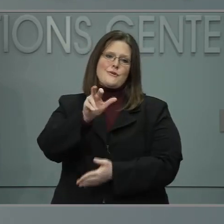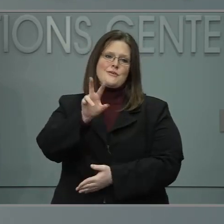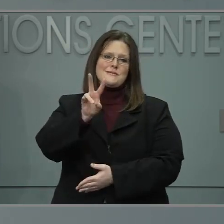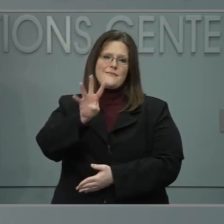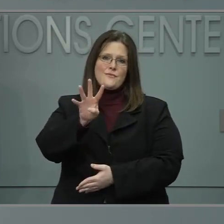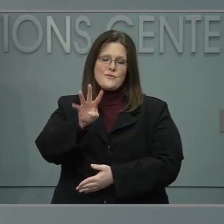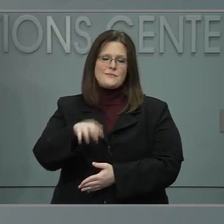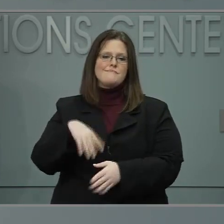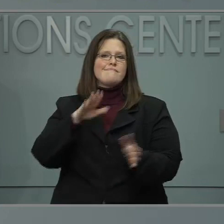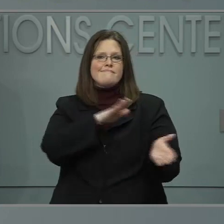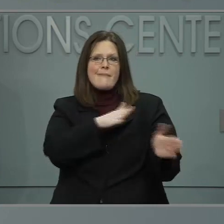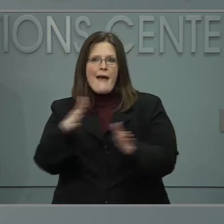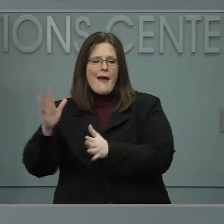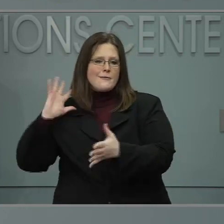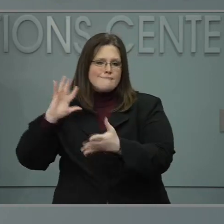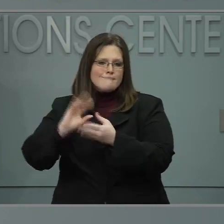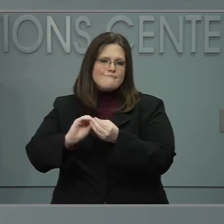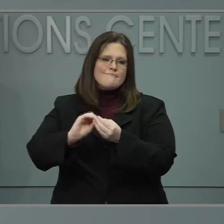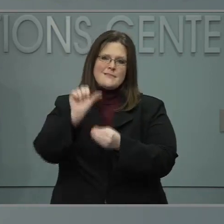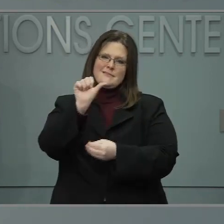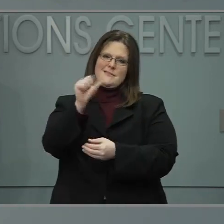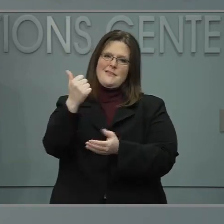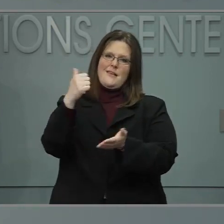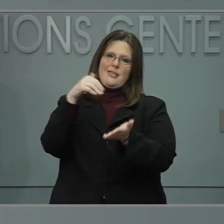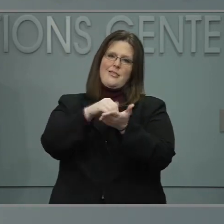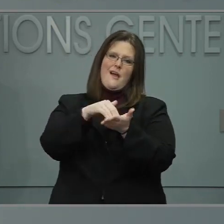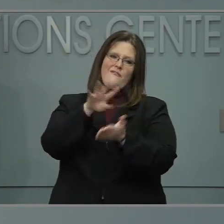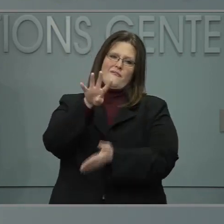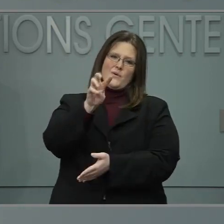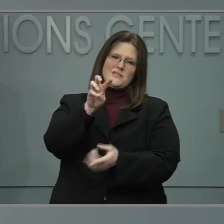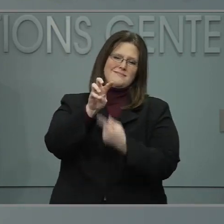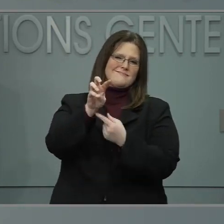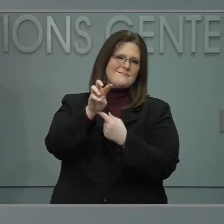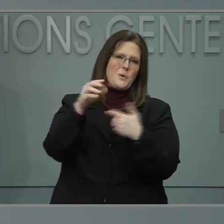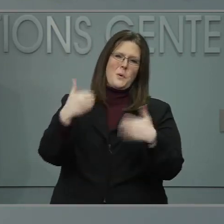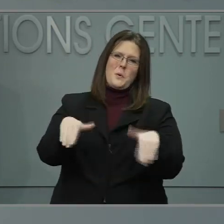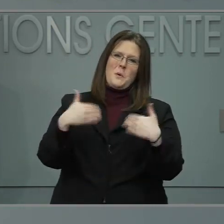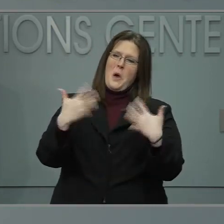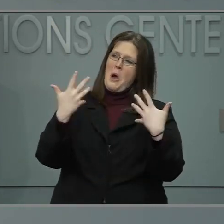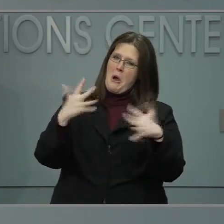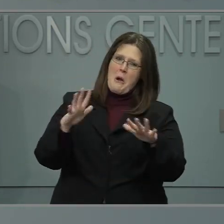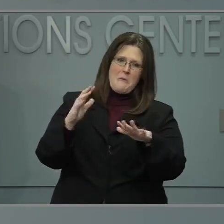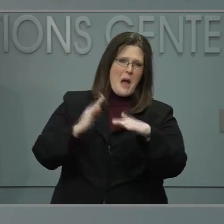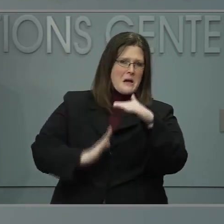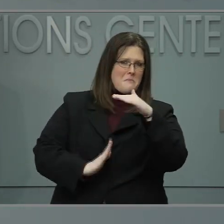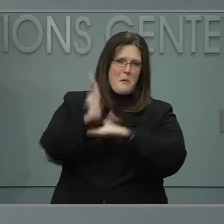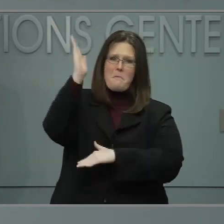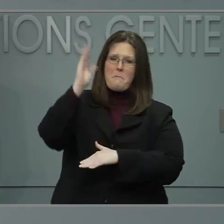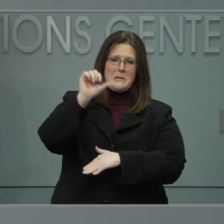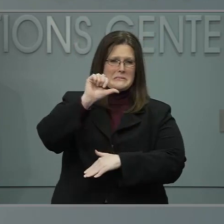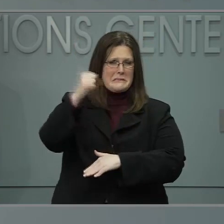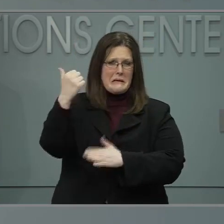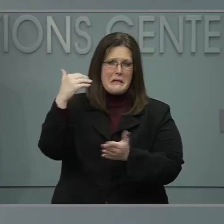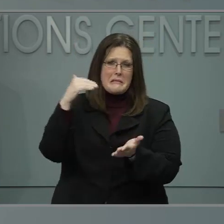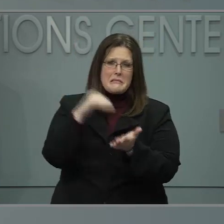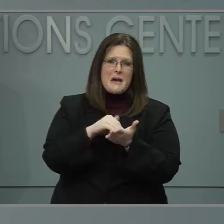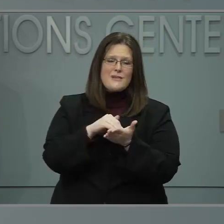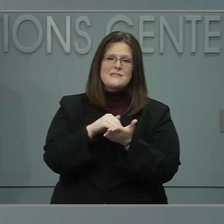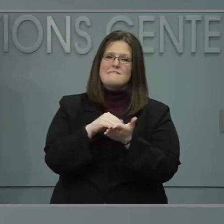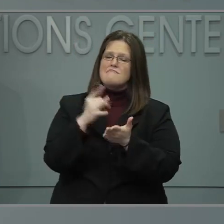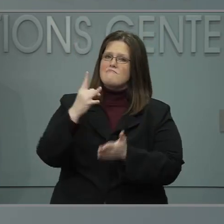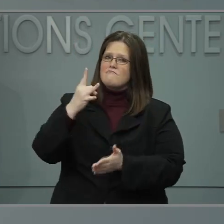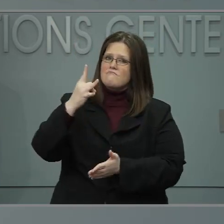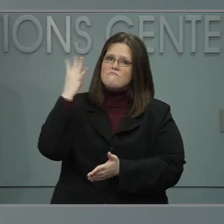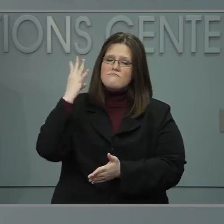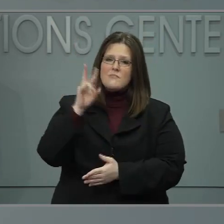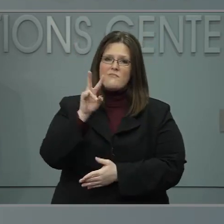We passed the grim milestone of 10,000 deaths in North Carolina and it's a stark reminder of how dangerous this